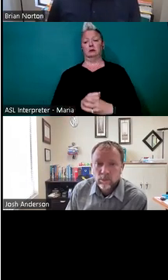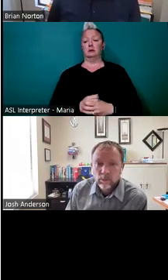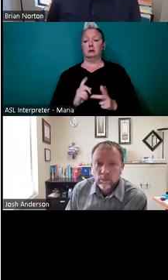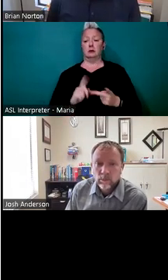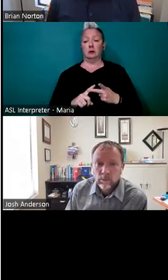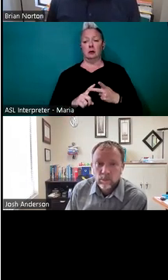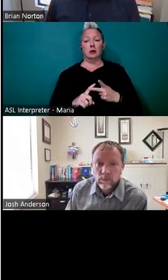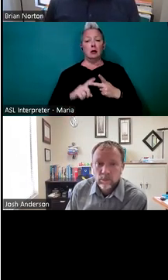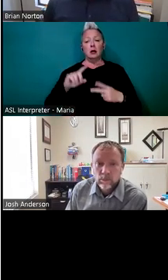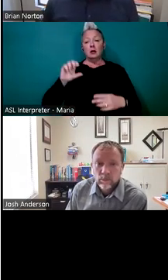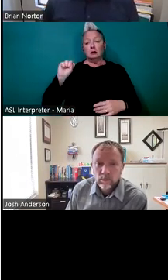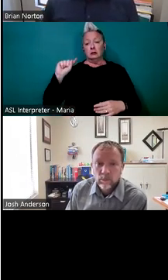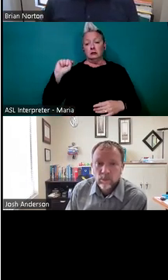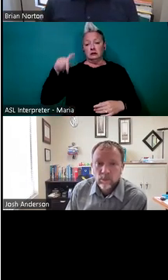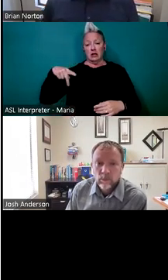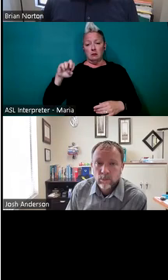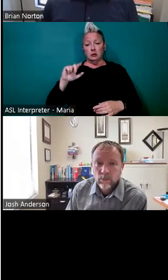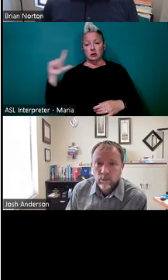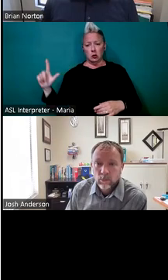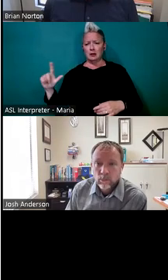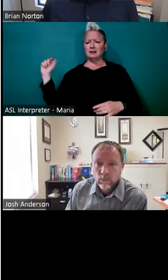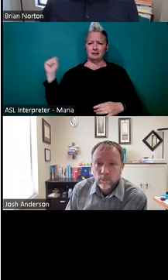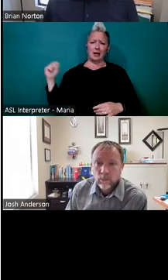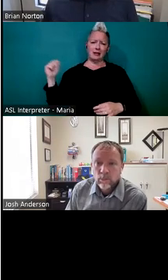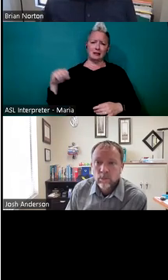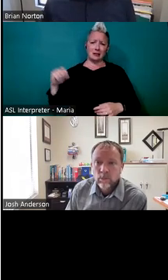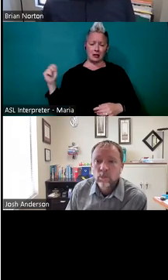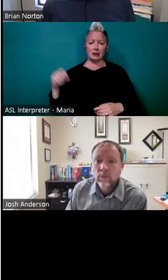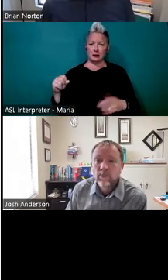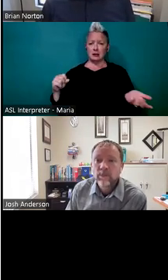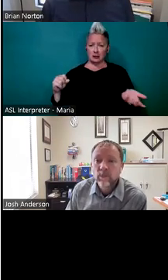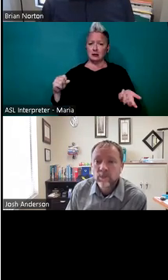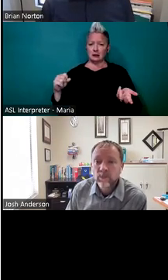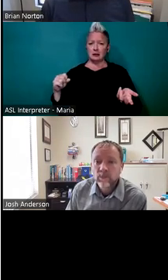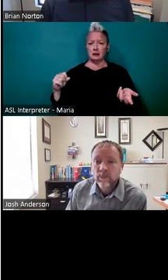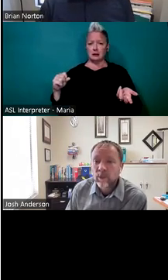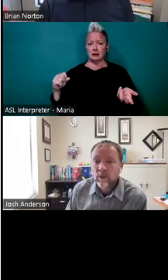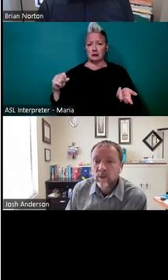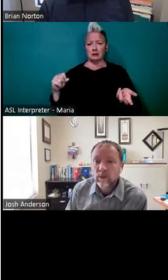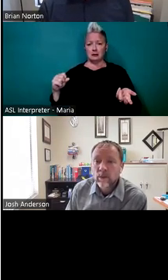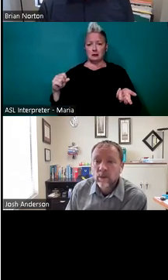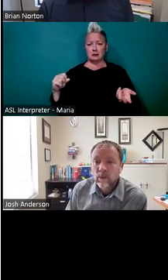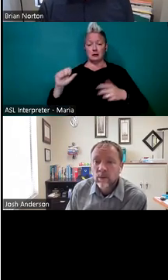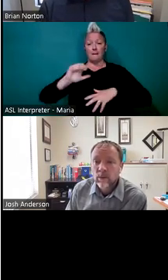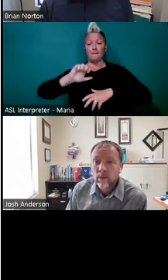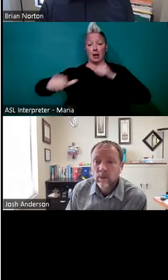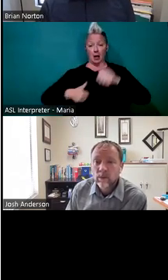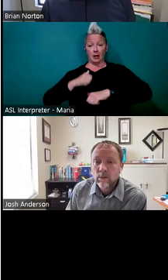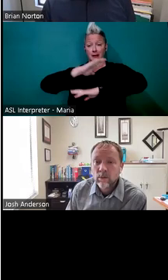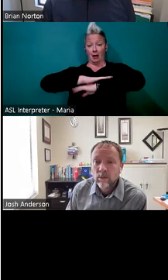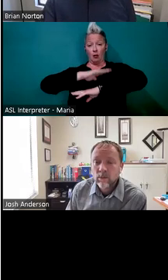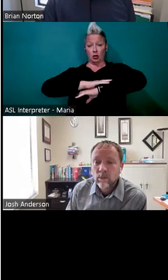stepping stool, uh, and, and that's absolutely, I would maybe even recommend a stepping stool, not only out at behind the deli counter,